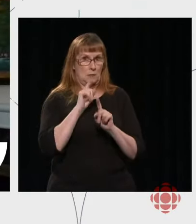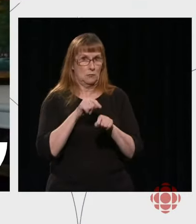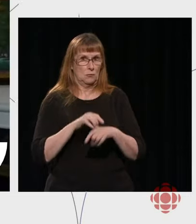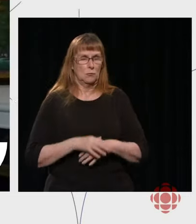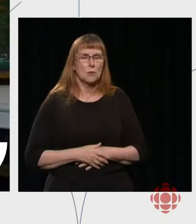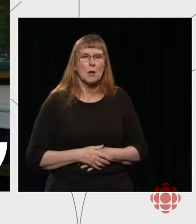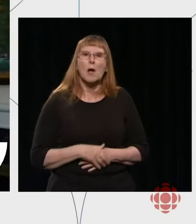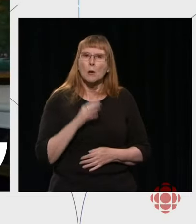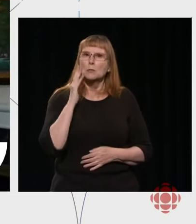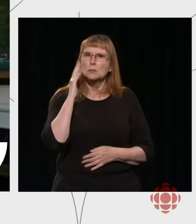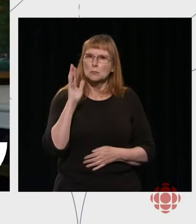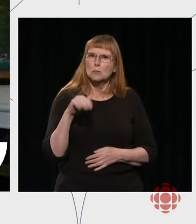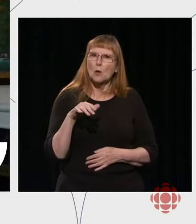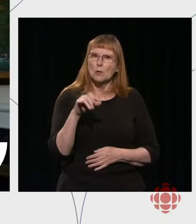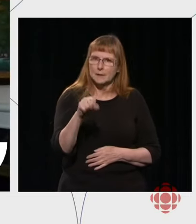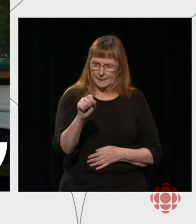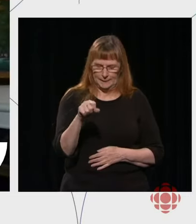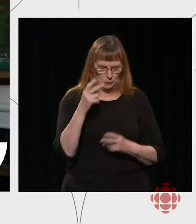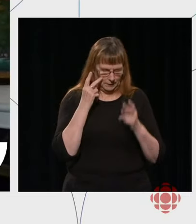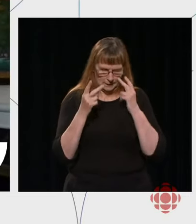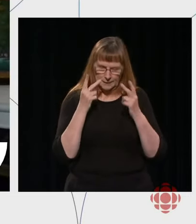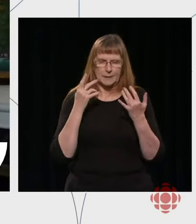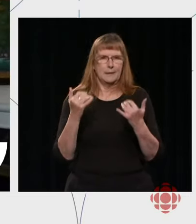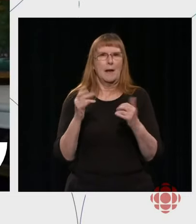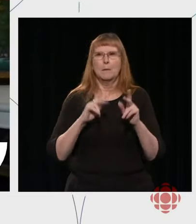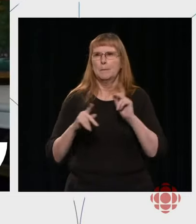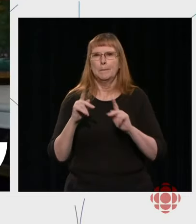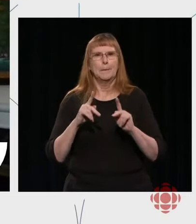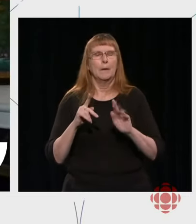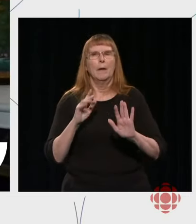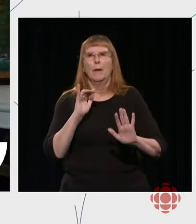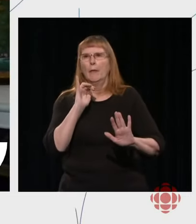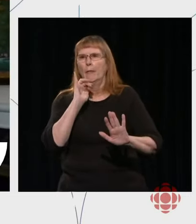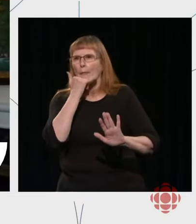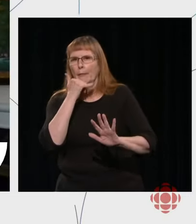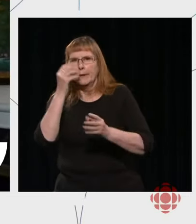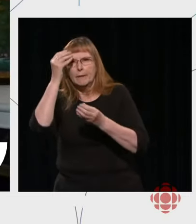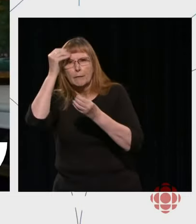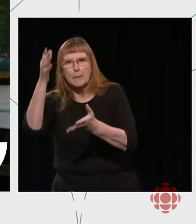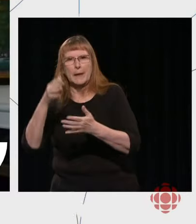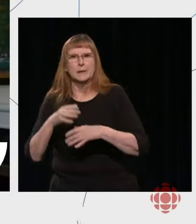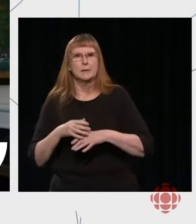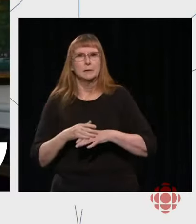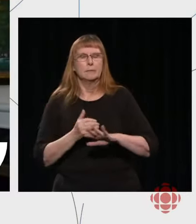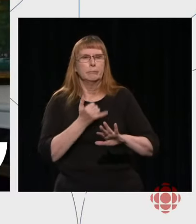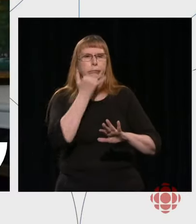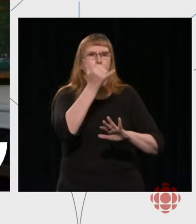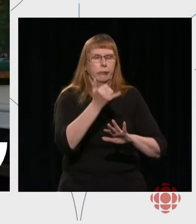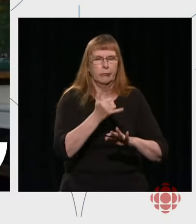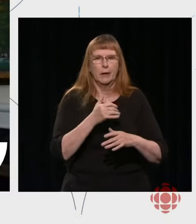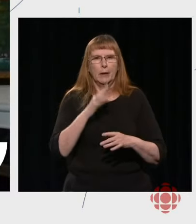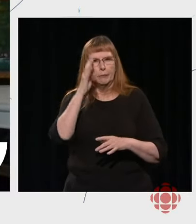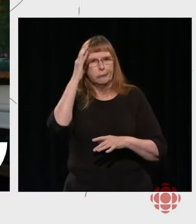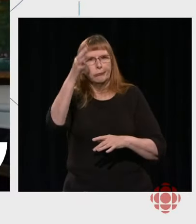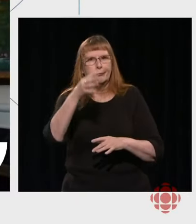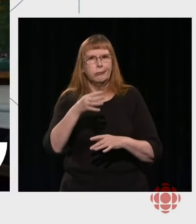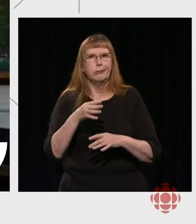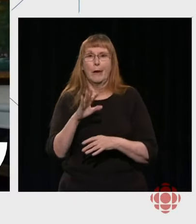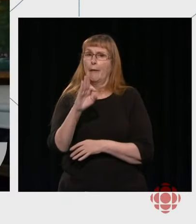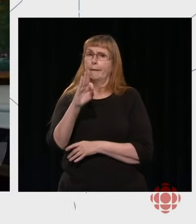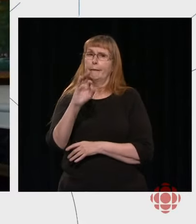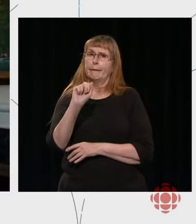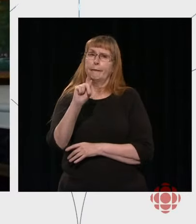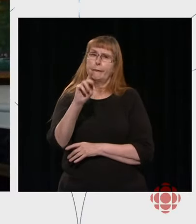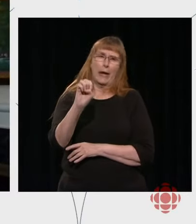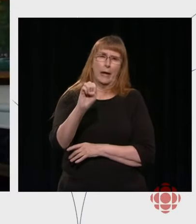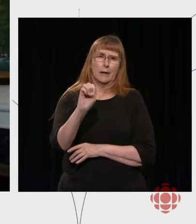about the rise in disinformation, misinformation, and fake news. And the effect that it has had